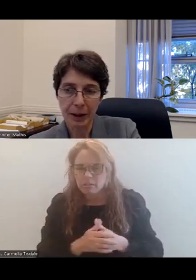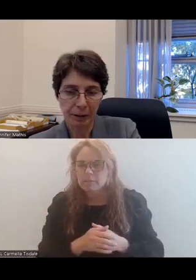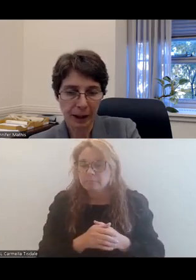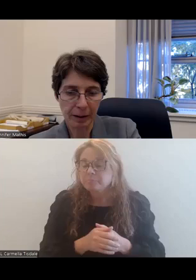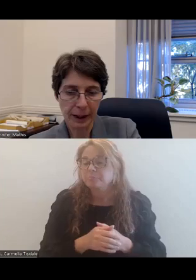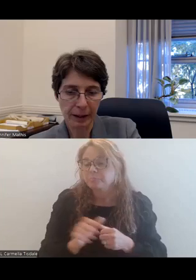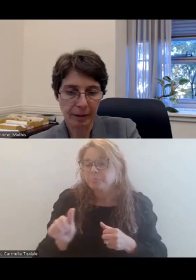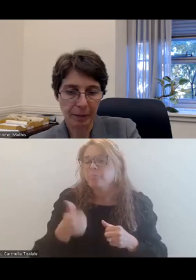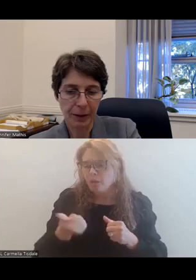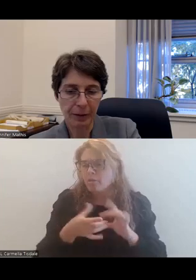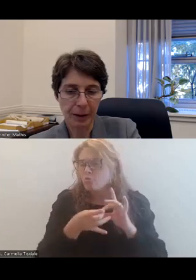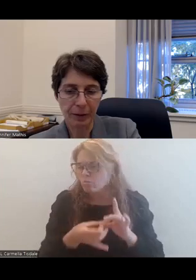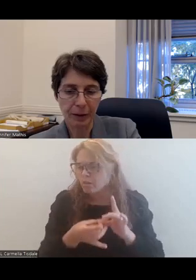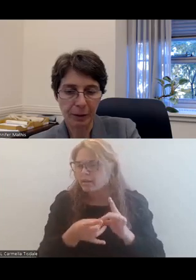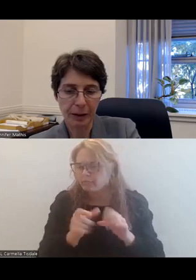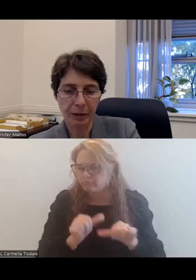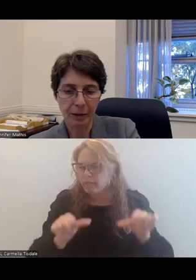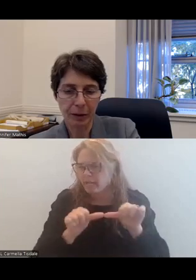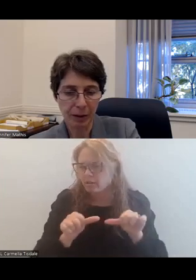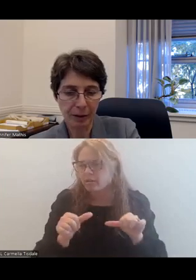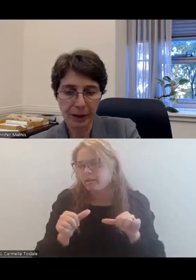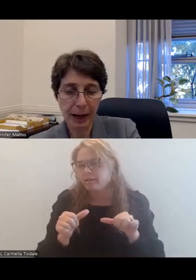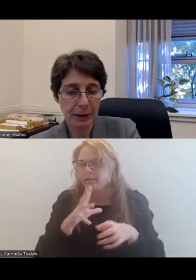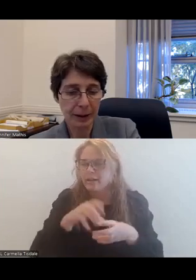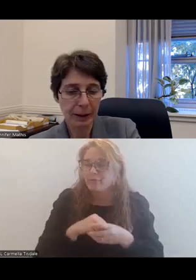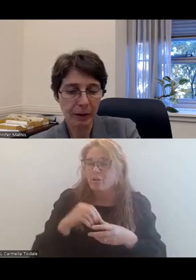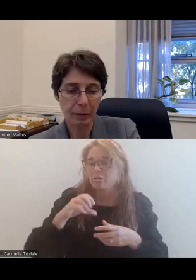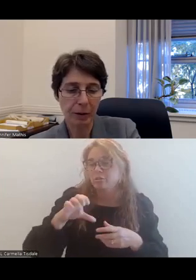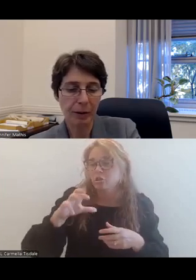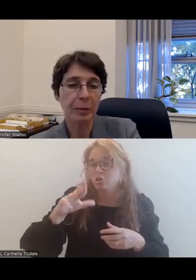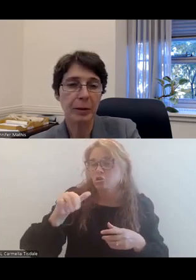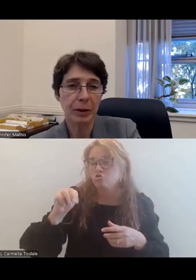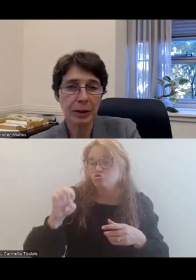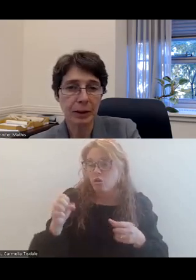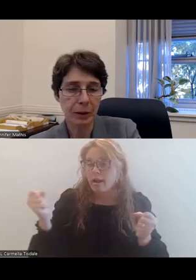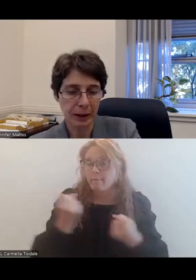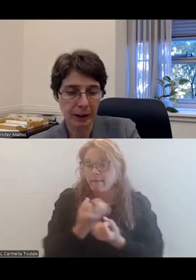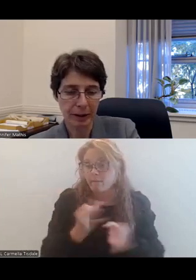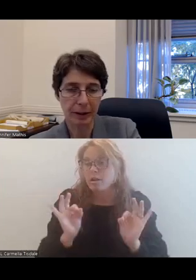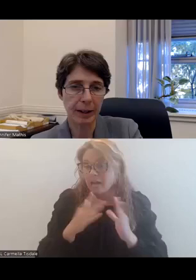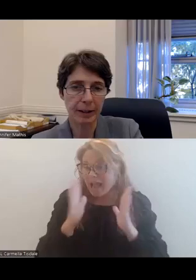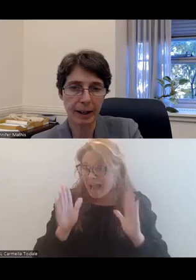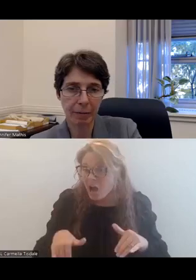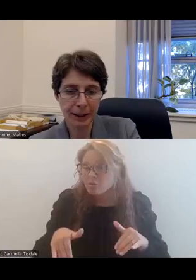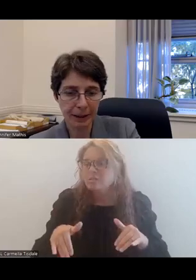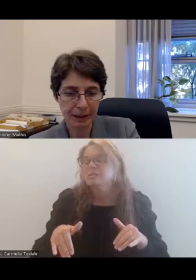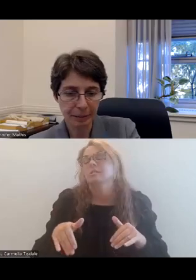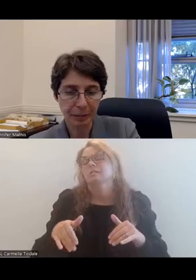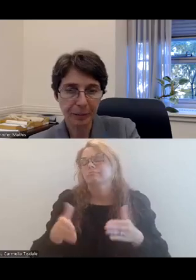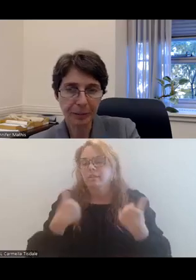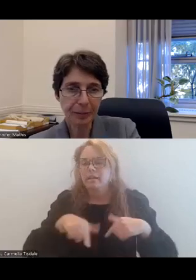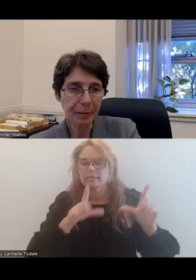Another relevant area of our enforcement involves crime-free housing programs or nuisance ordinances. Next slide,